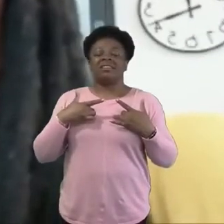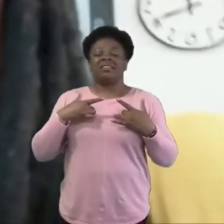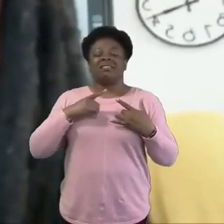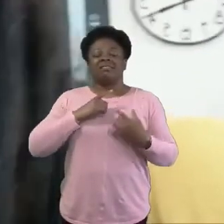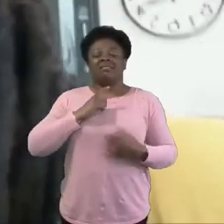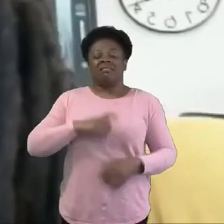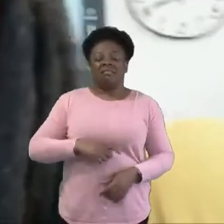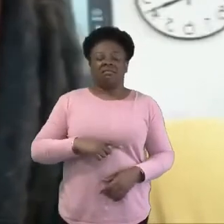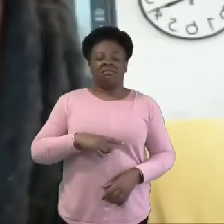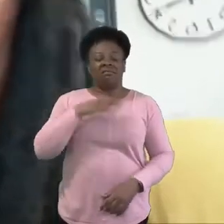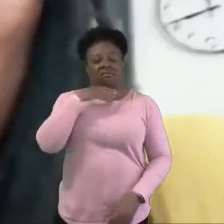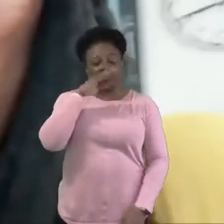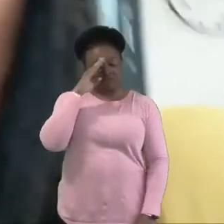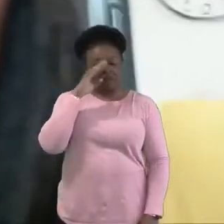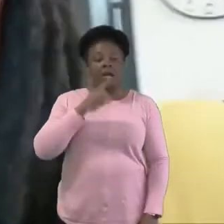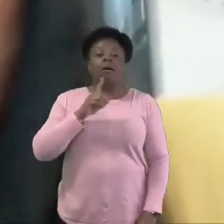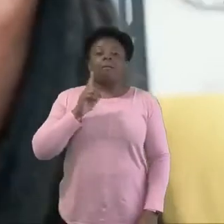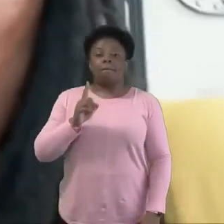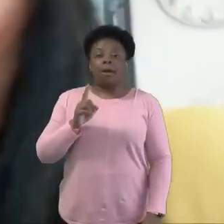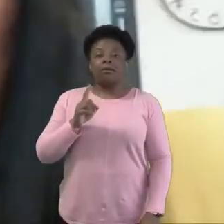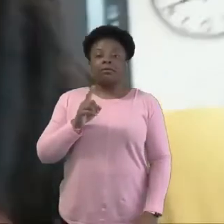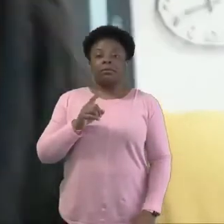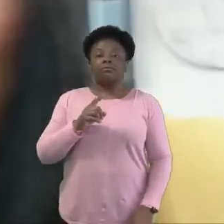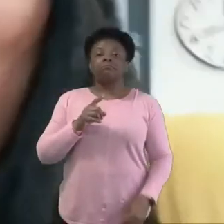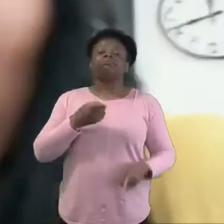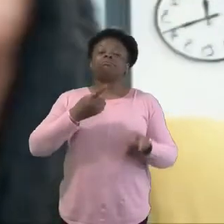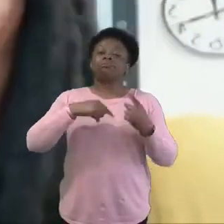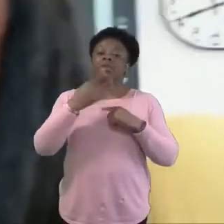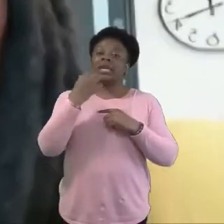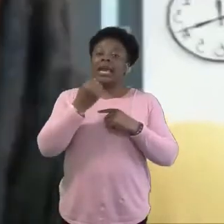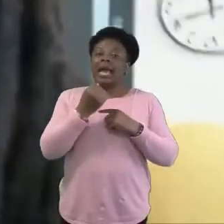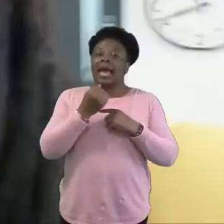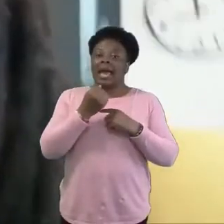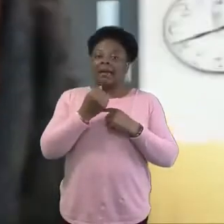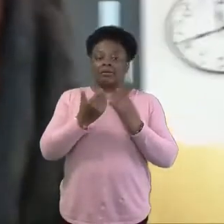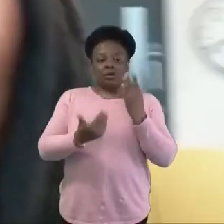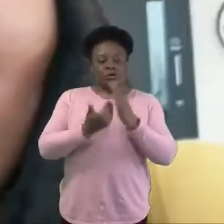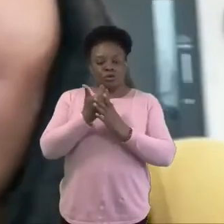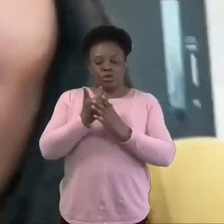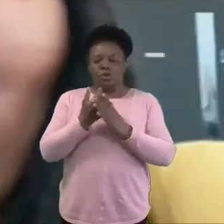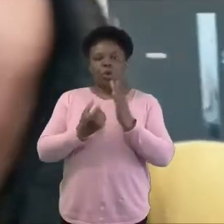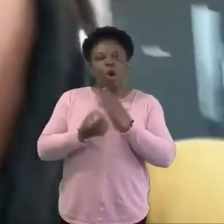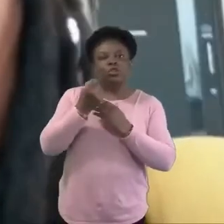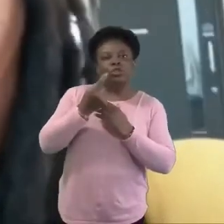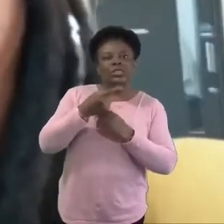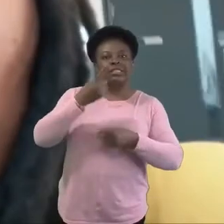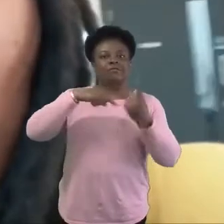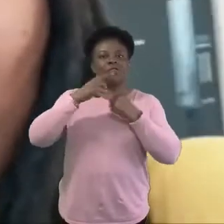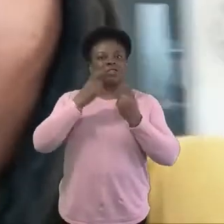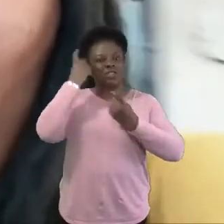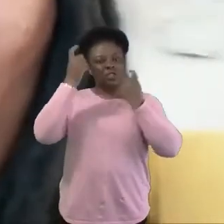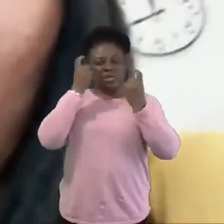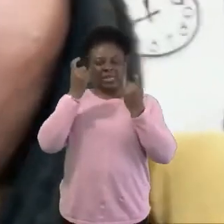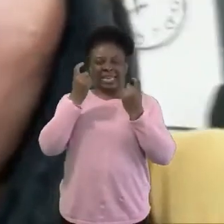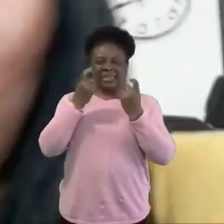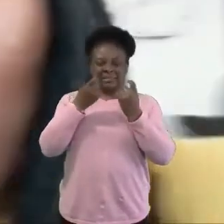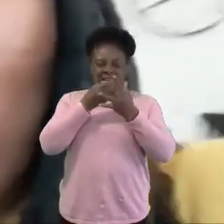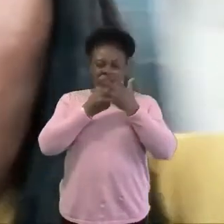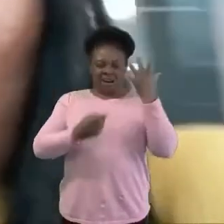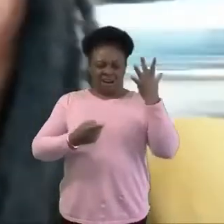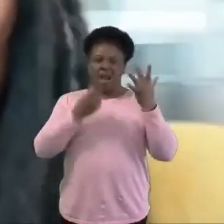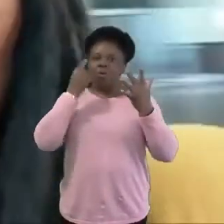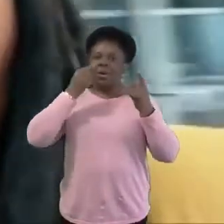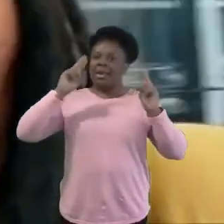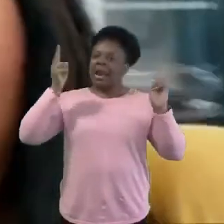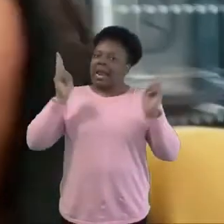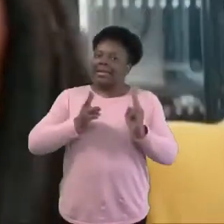is we had the ability and the opportunity to chop a lot of things away that we didn't need and we couldn't really do. And it opened